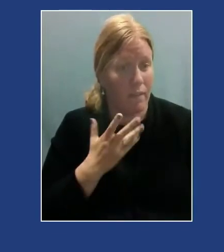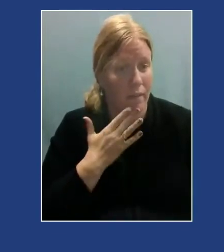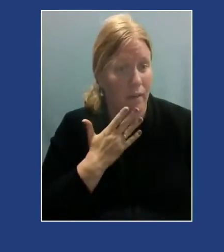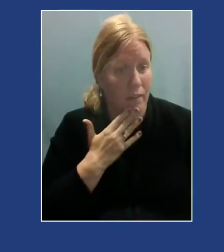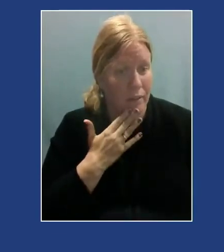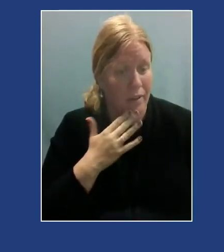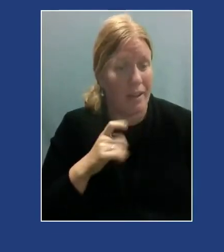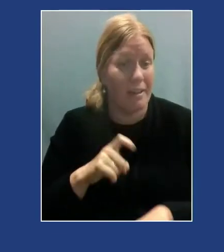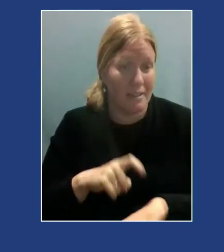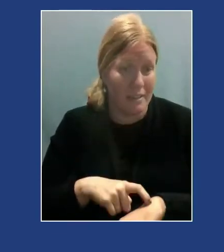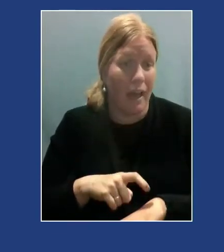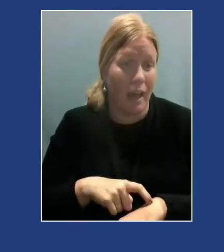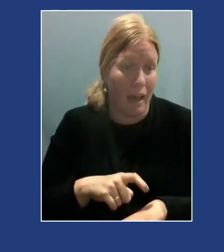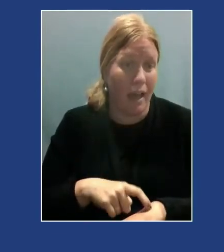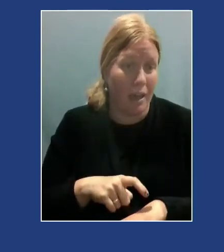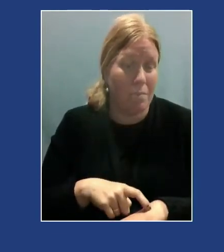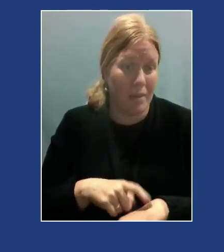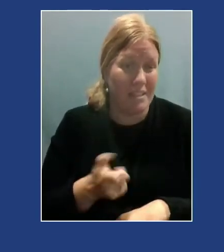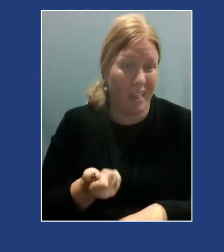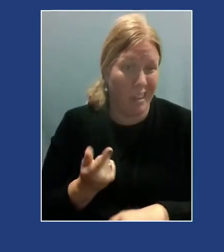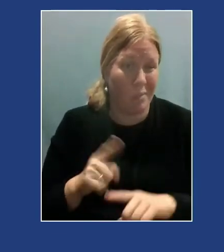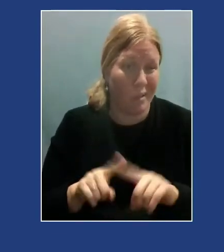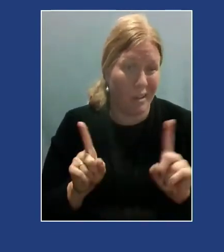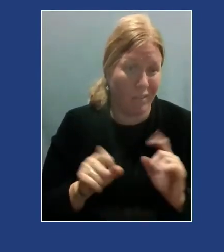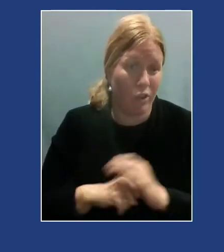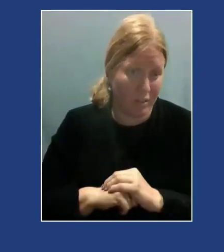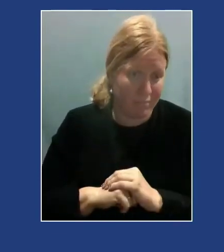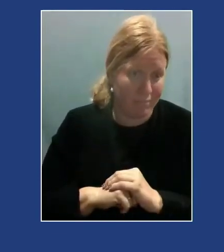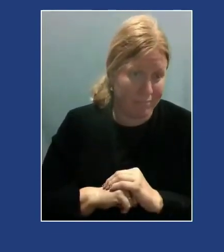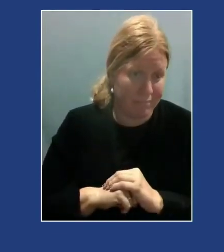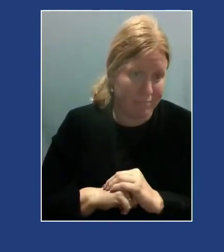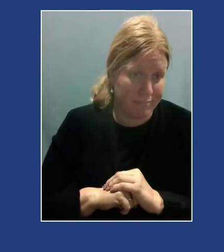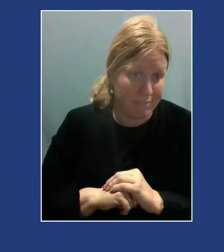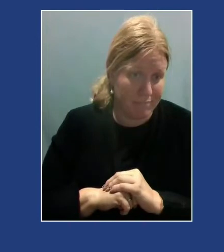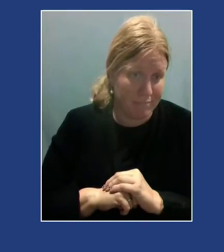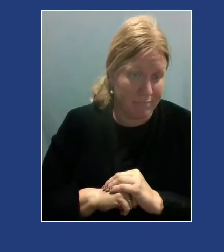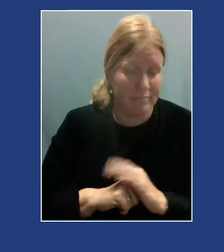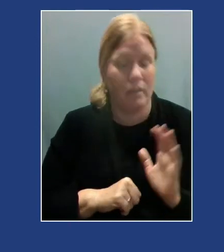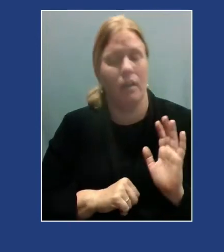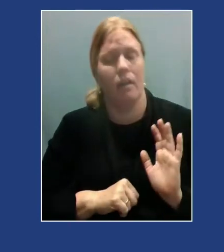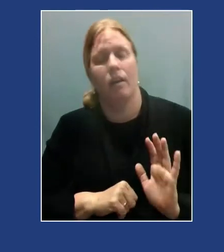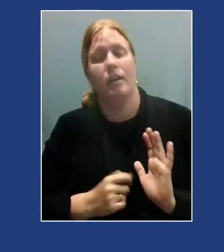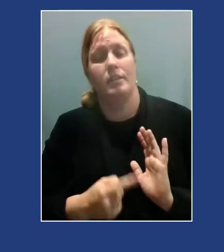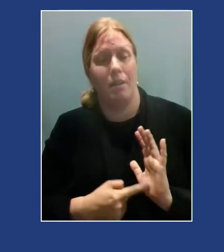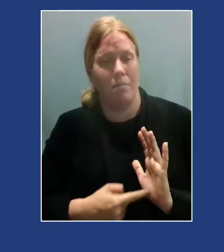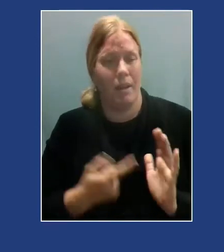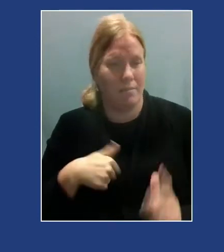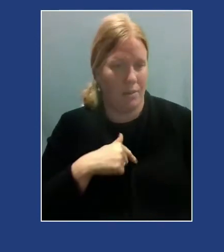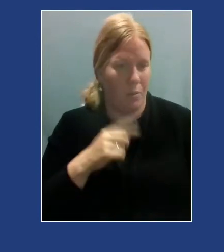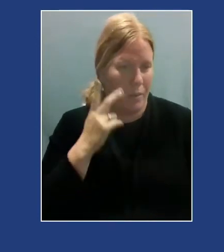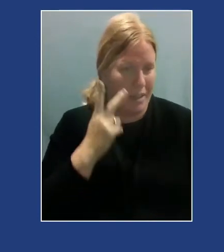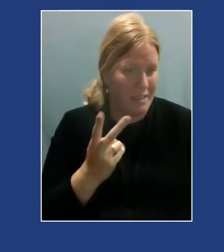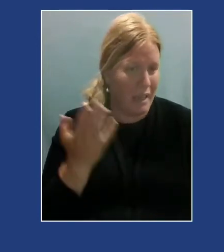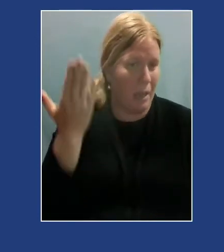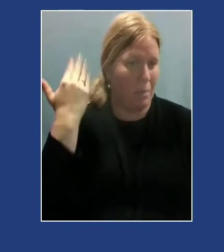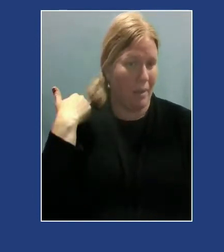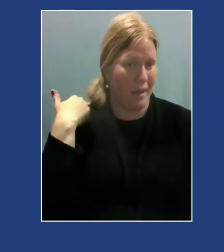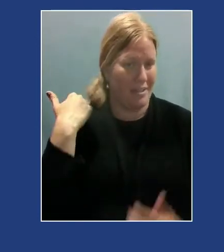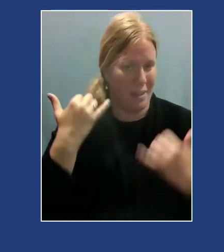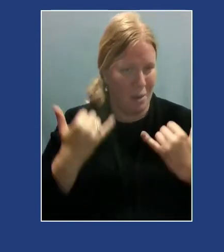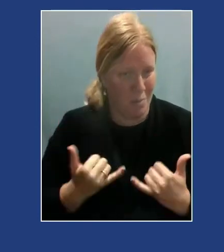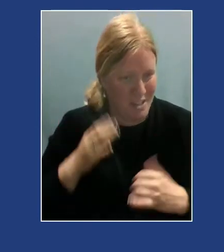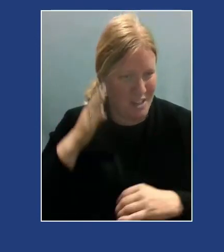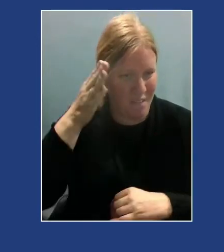orientation is a little bit different. Sometimes, you know, we see past, present, and future all interwoven